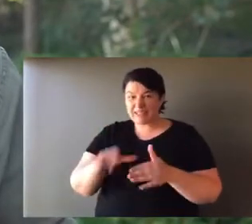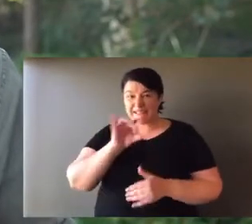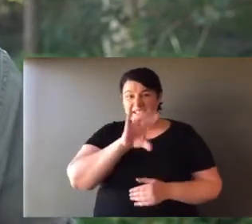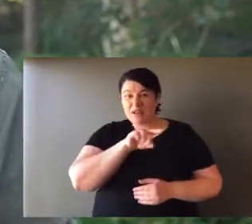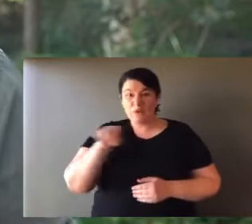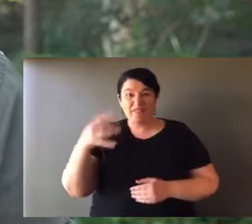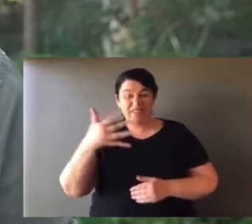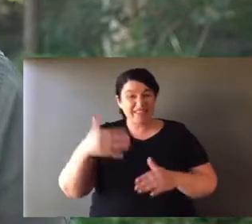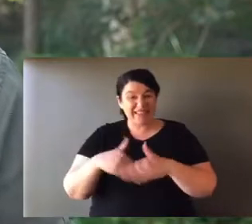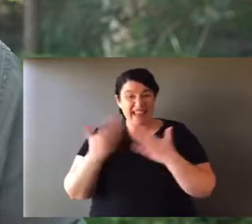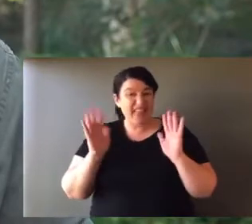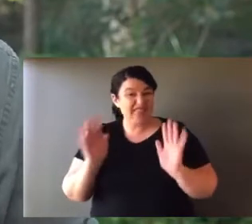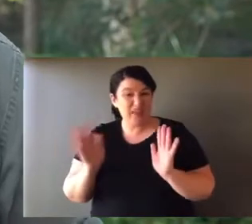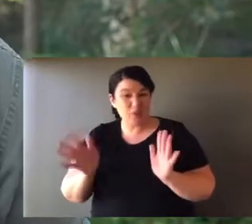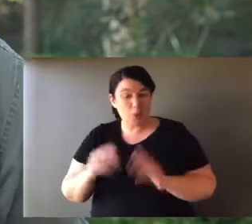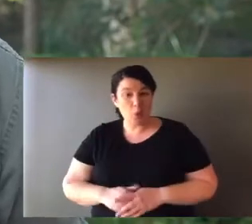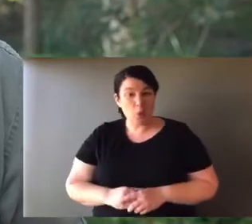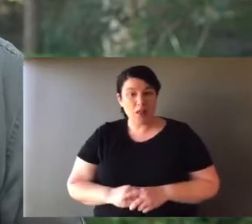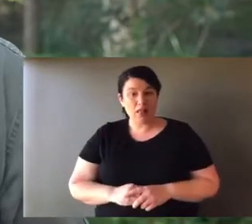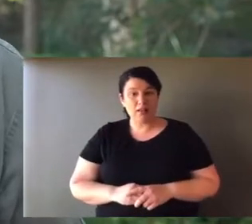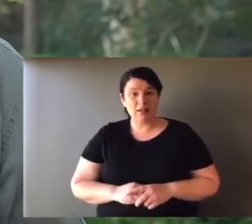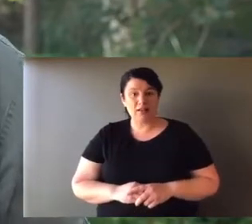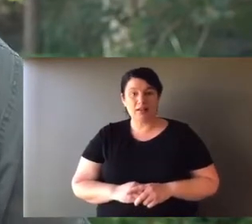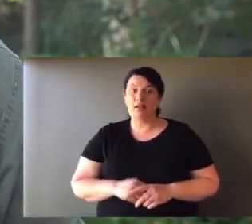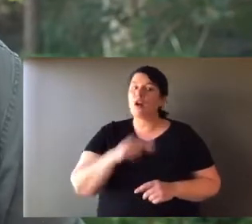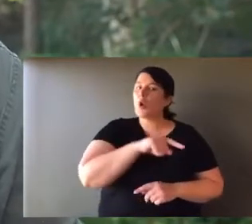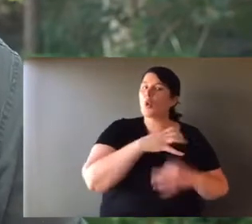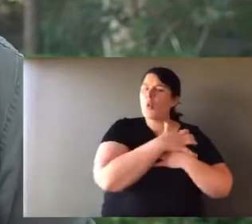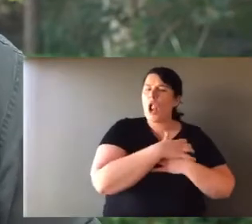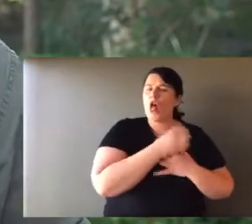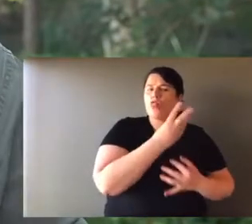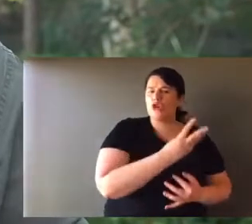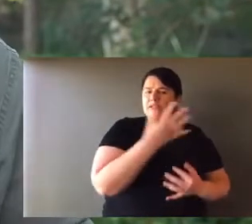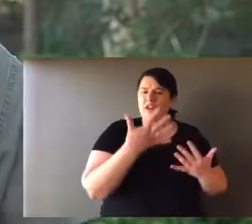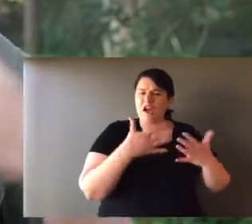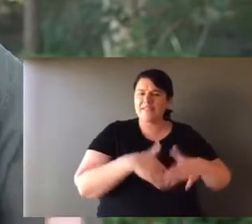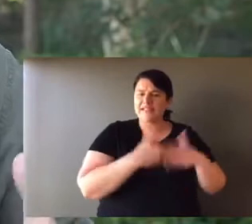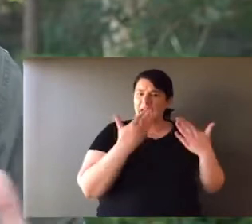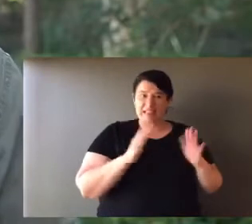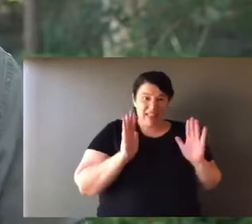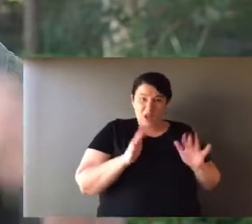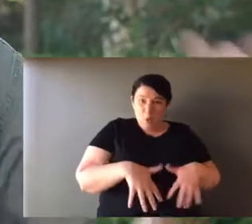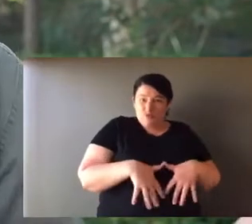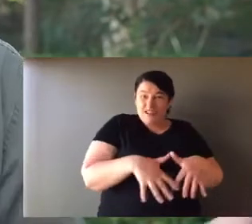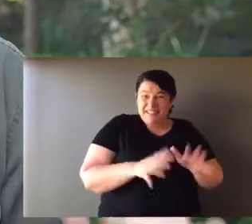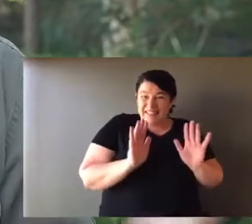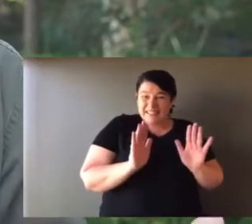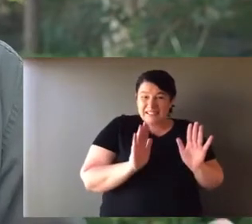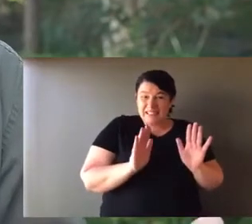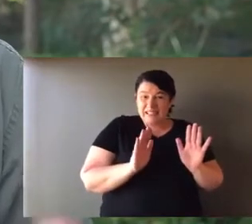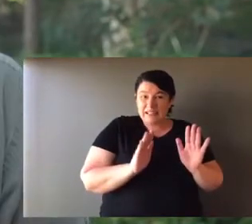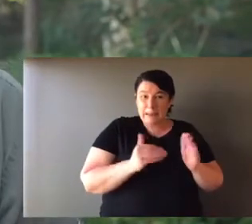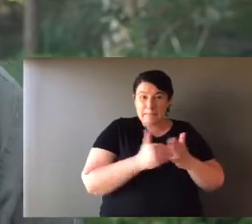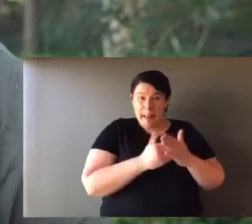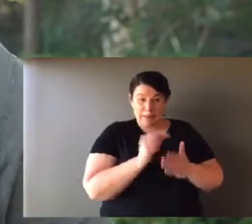they can have a pregnancy that's 10 to 15 days. That's it. It's that short. And for koalas, it's about 35 days.